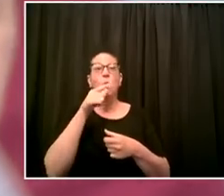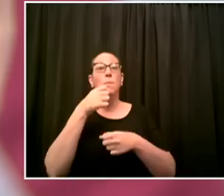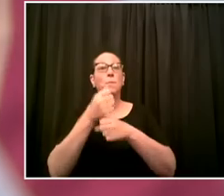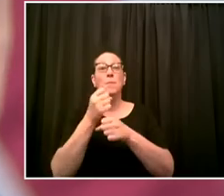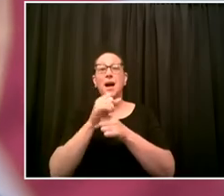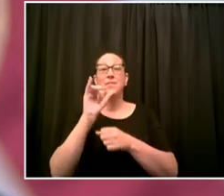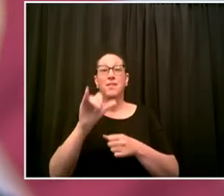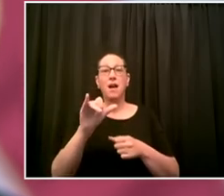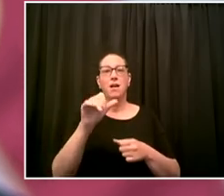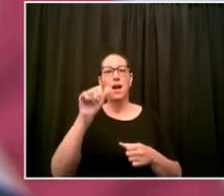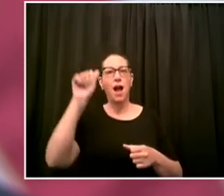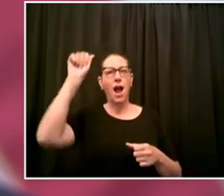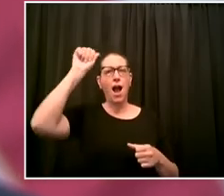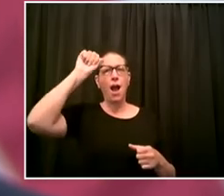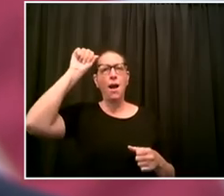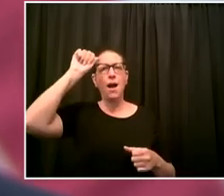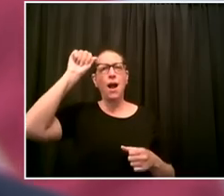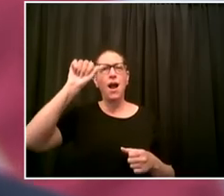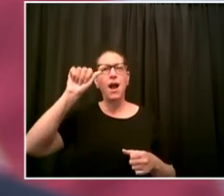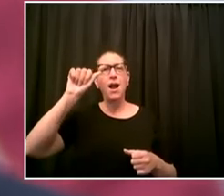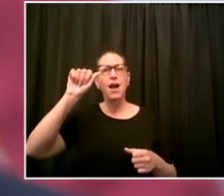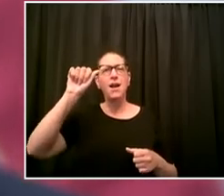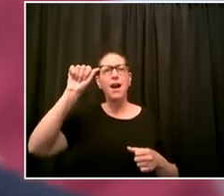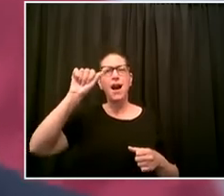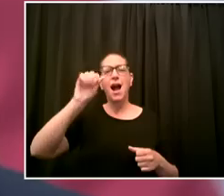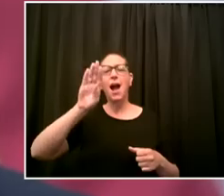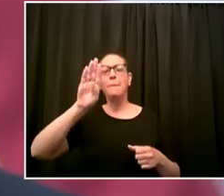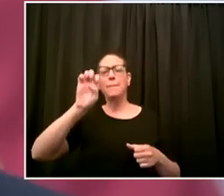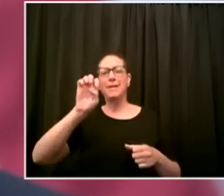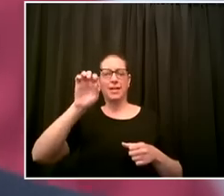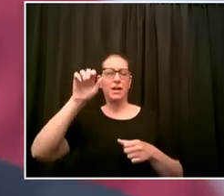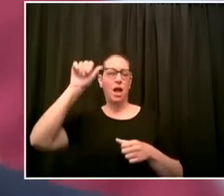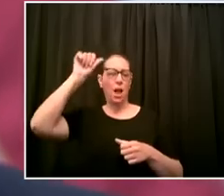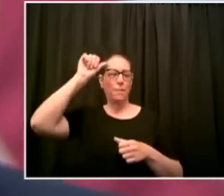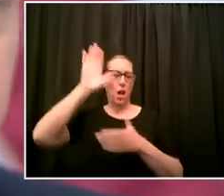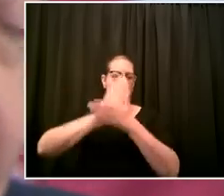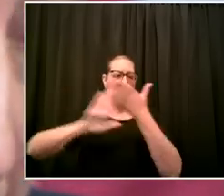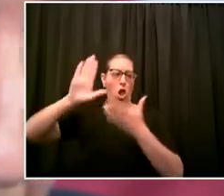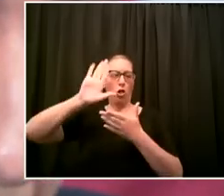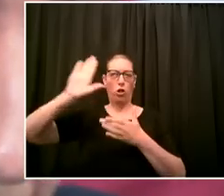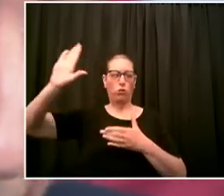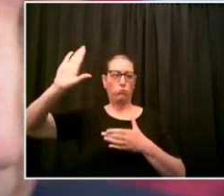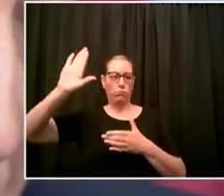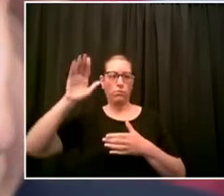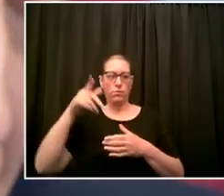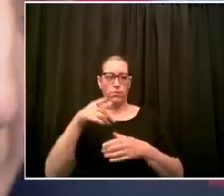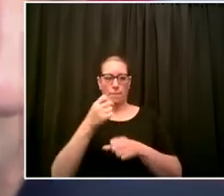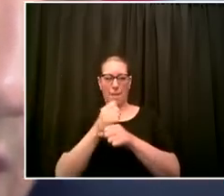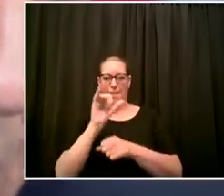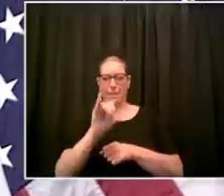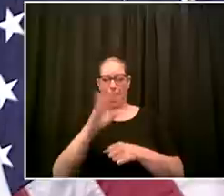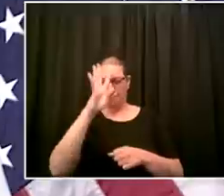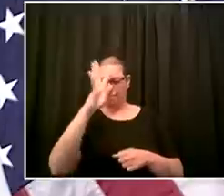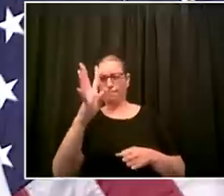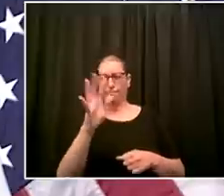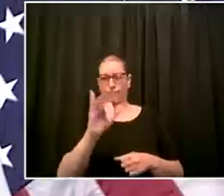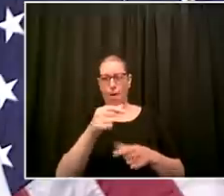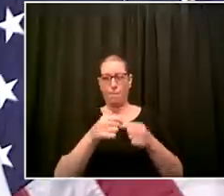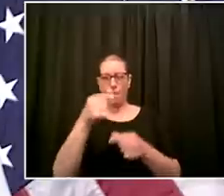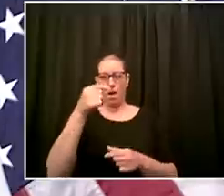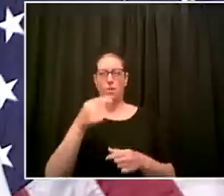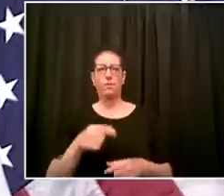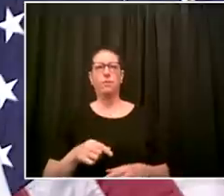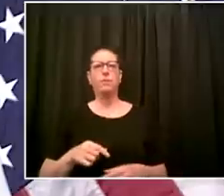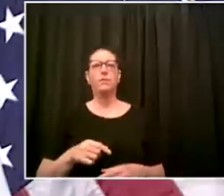the sample and make sure it is safe and sanitary and can be accurately assessed a company called